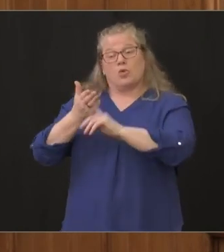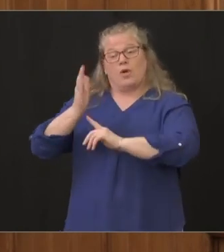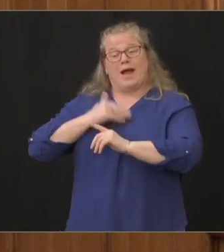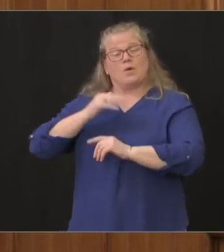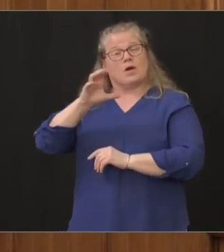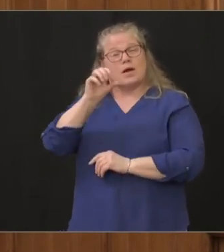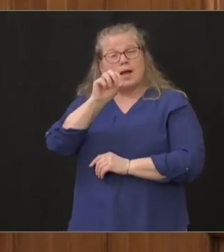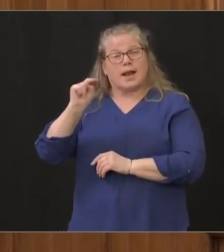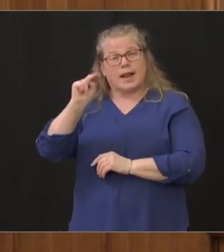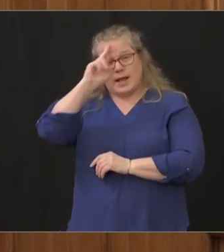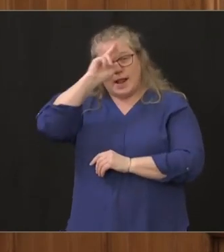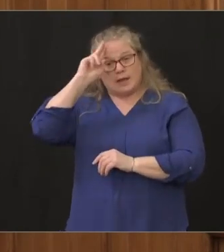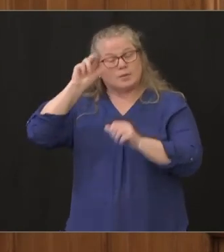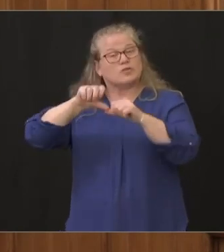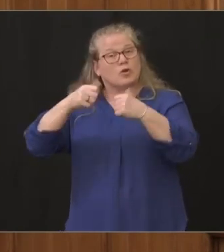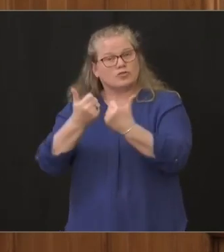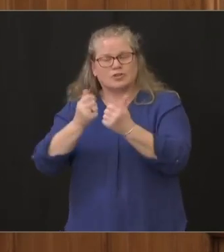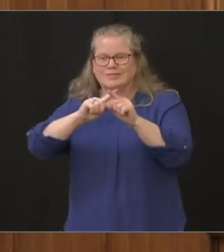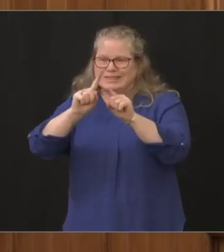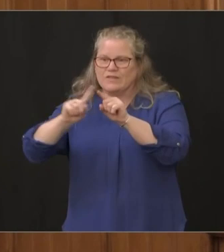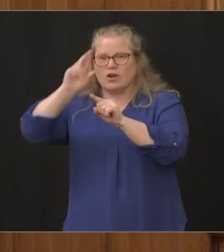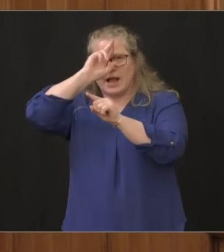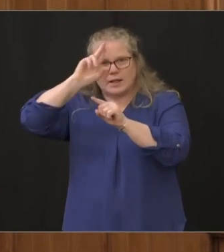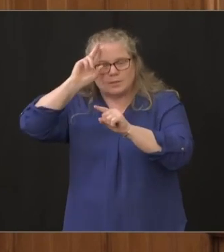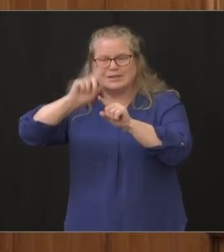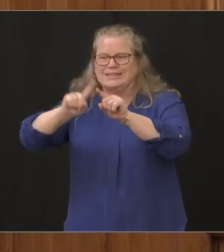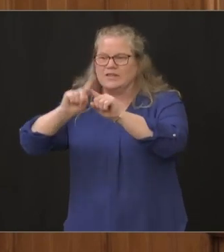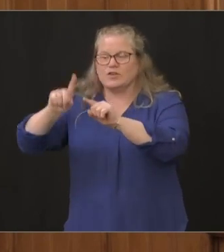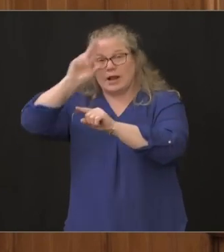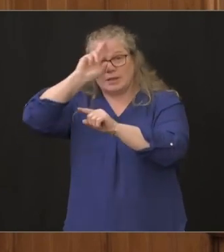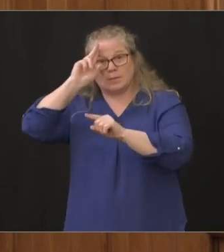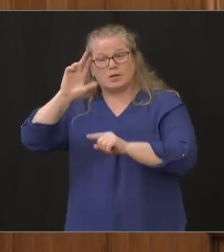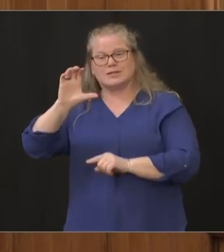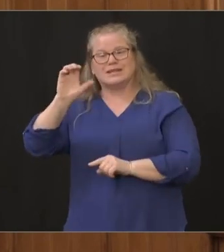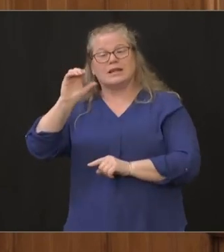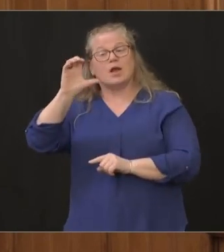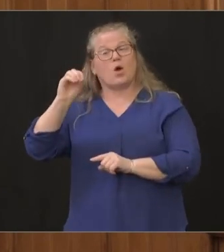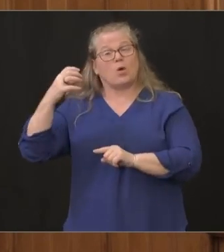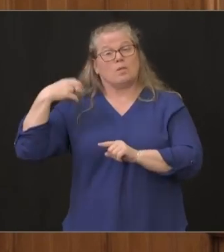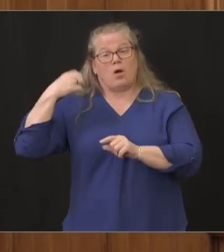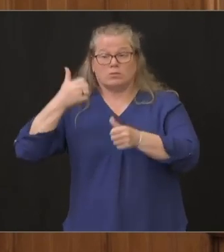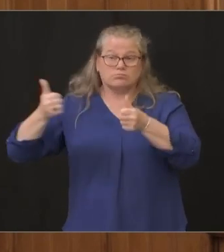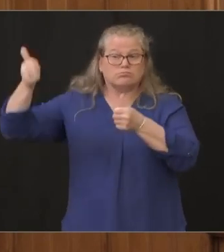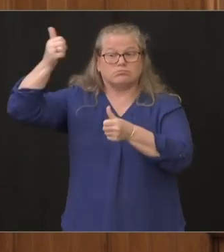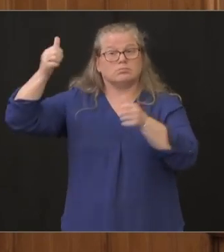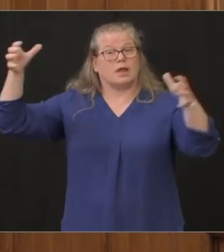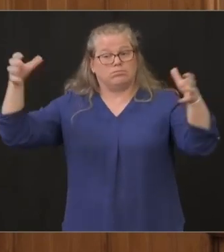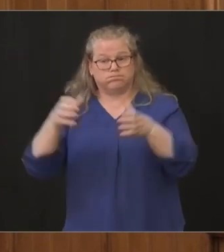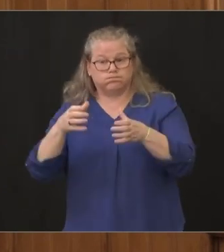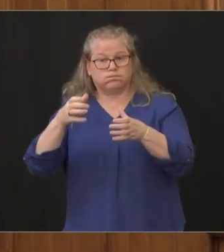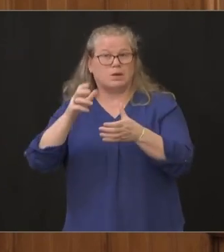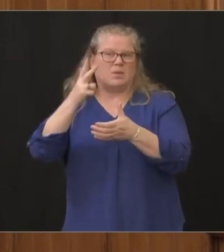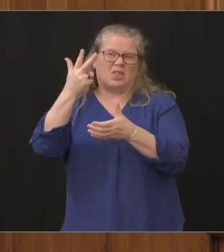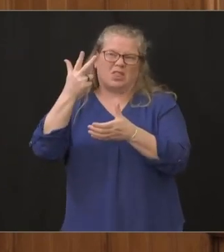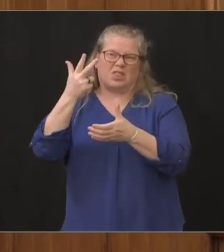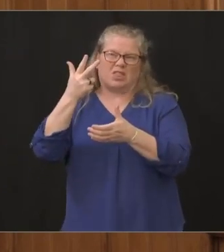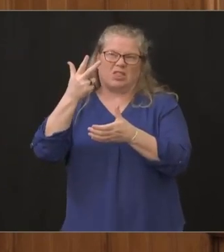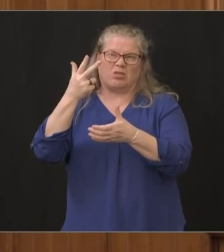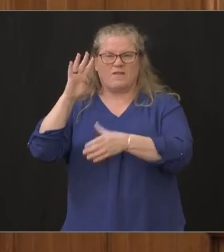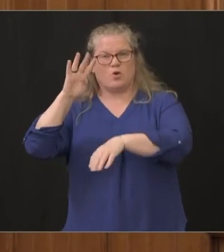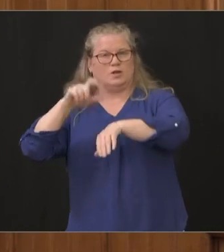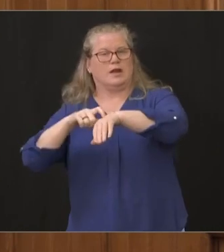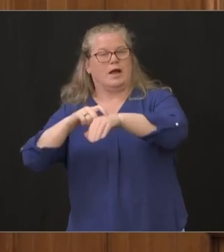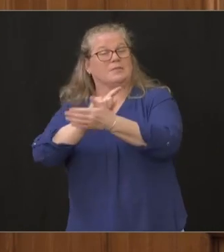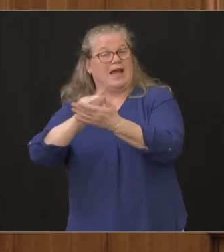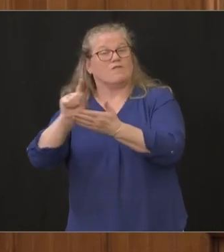the uh health system and hospital ceos uh come together uh three to four times a week in a a pre-planned